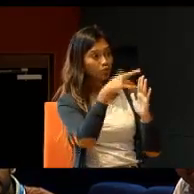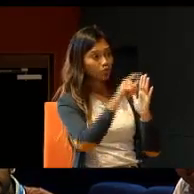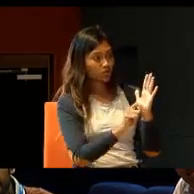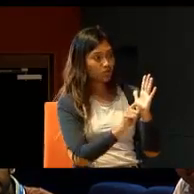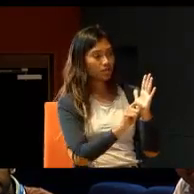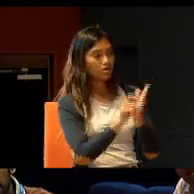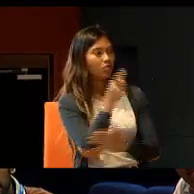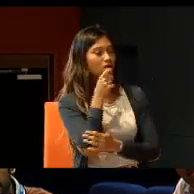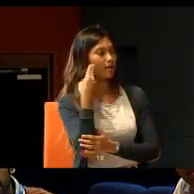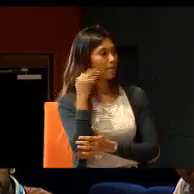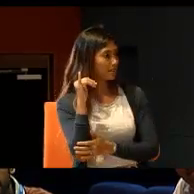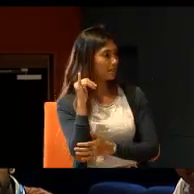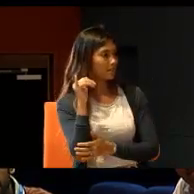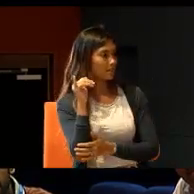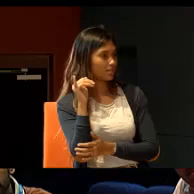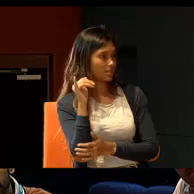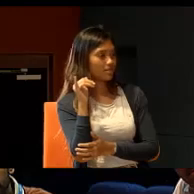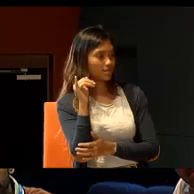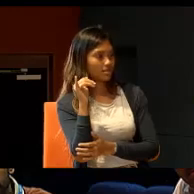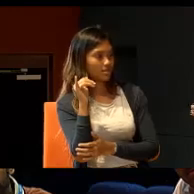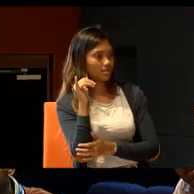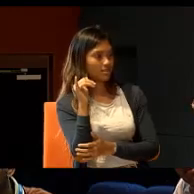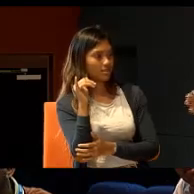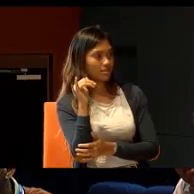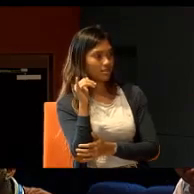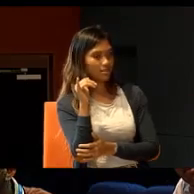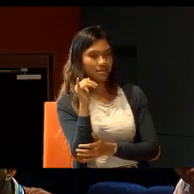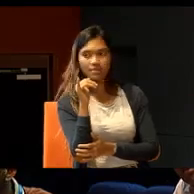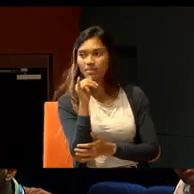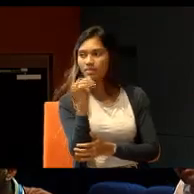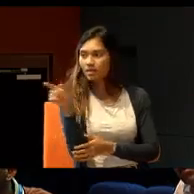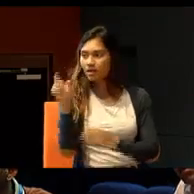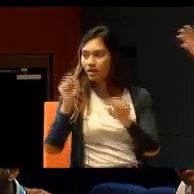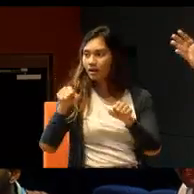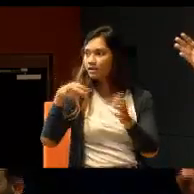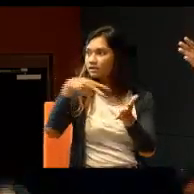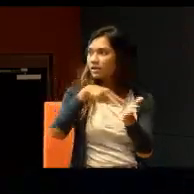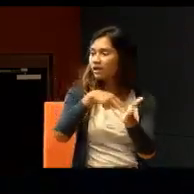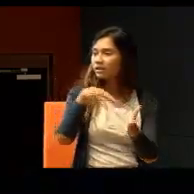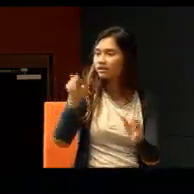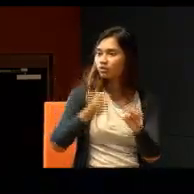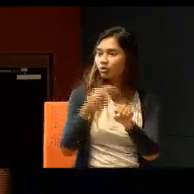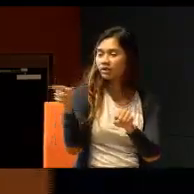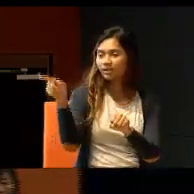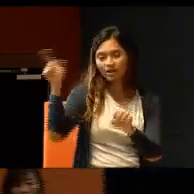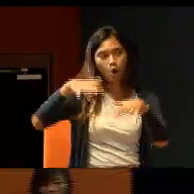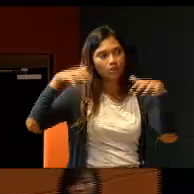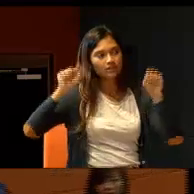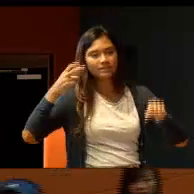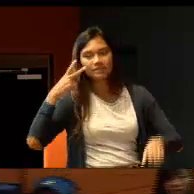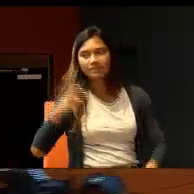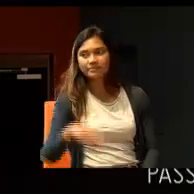who are hearing impact. In the primary school. Sorry, Swanim. Could you stand there, so that the audience, see you? Yeah, you.